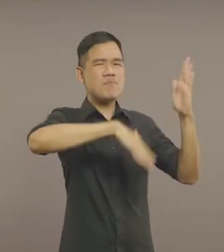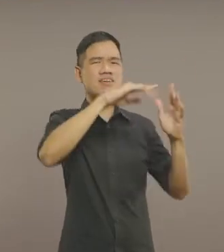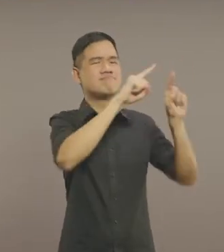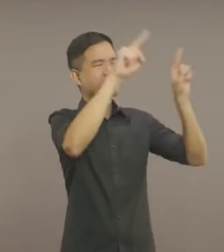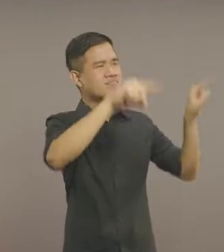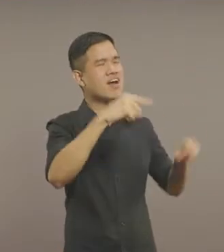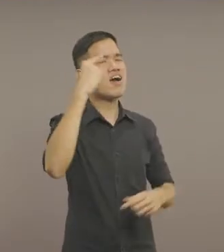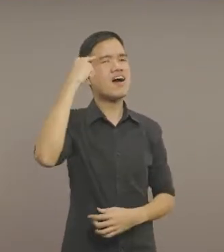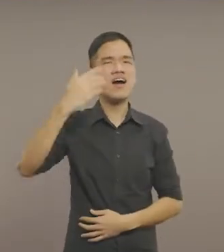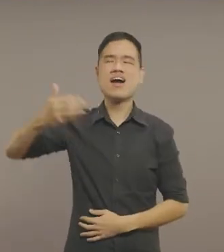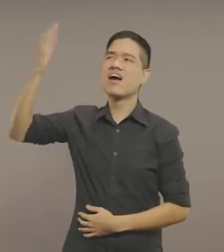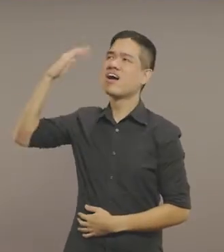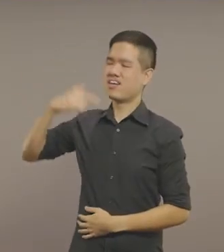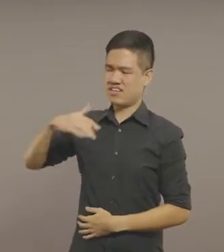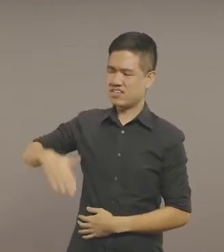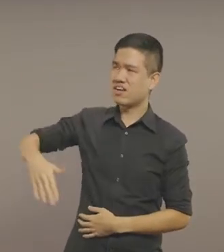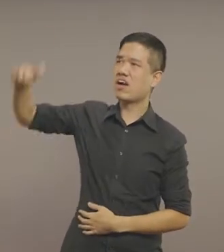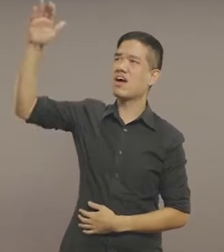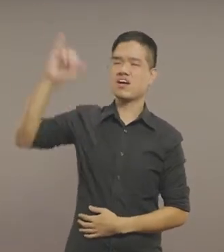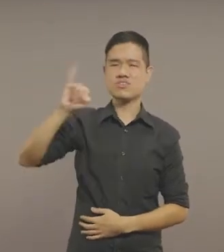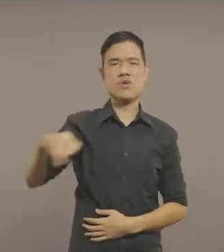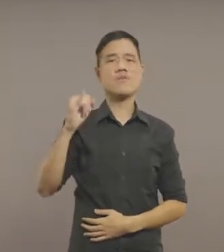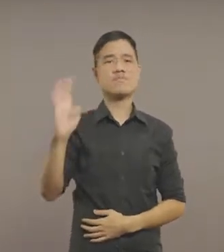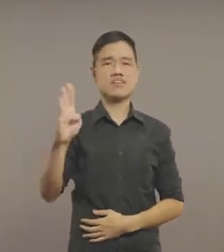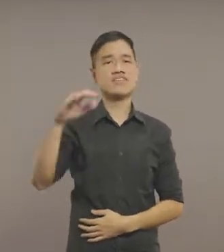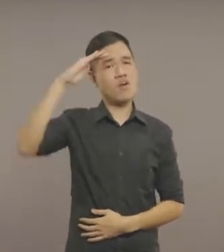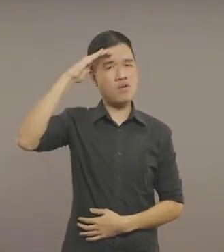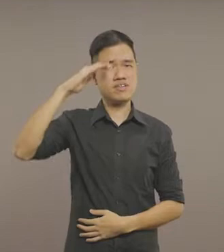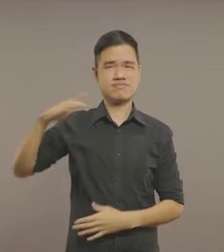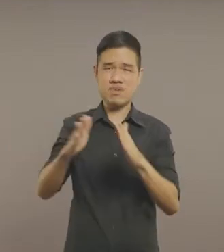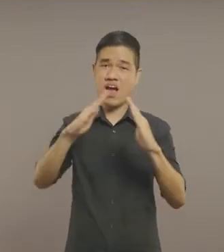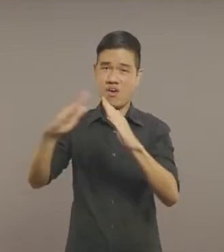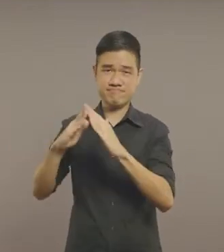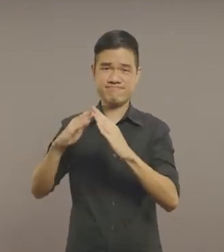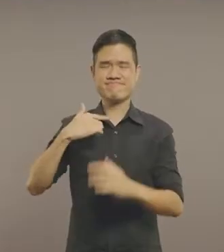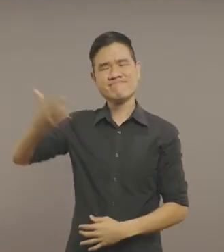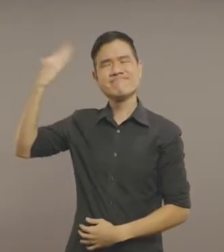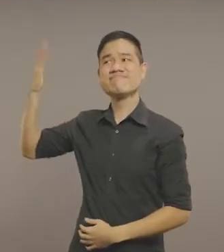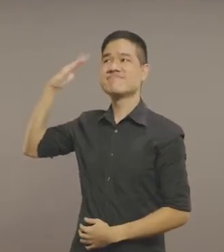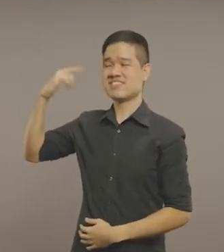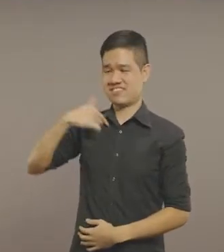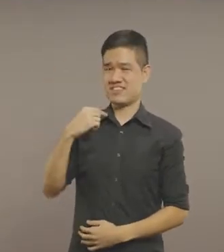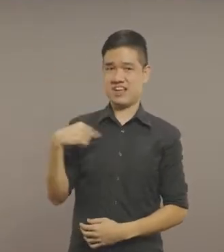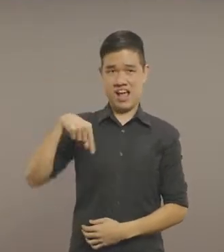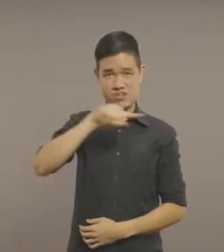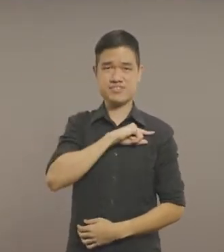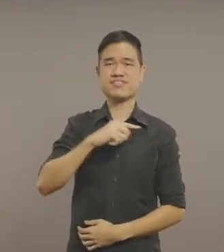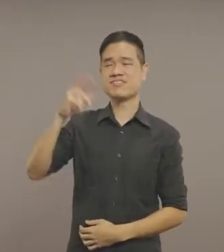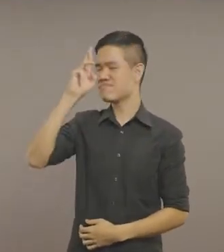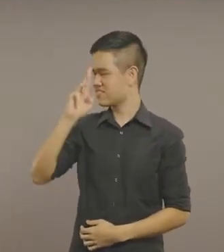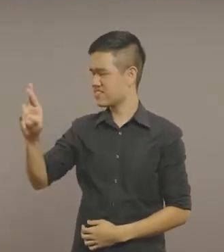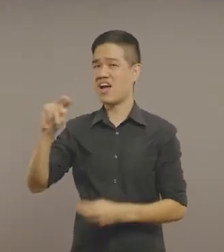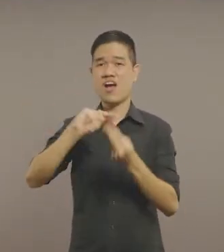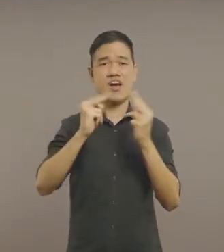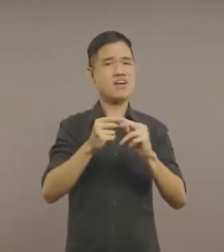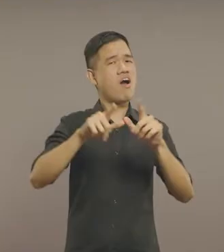This painting brought me a nostalgia of the small town in Johor that I grew up in. Back then, we had a lot of respect